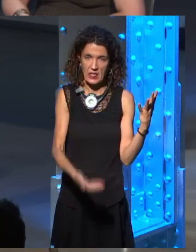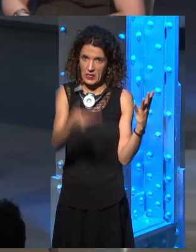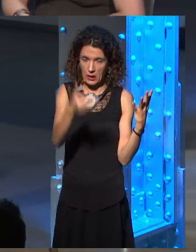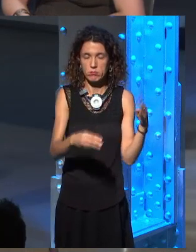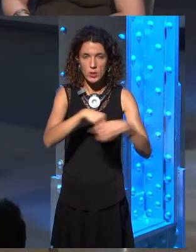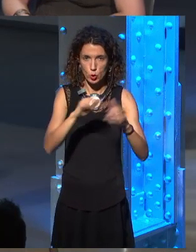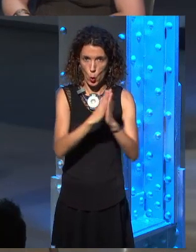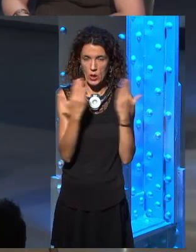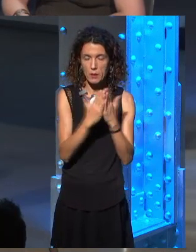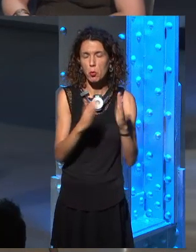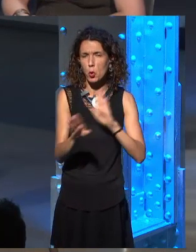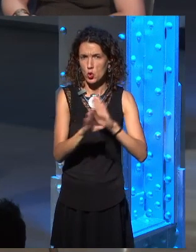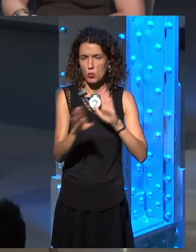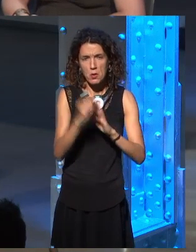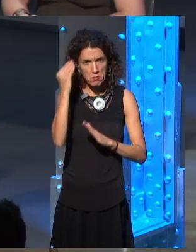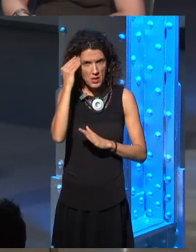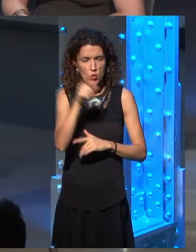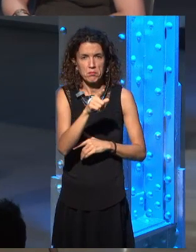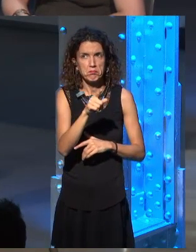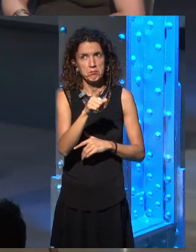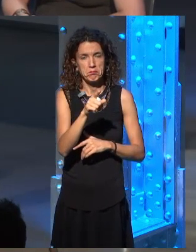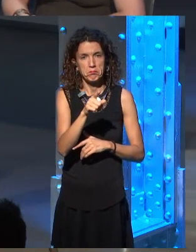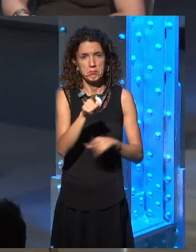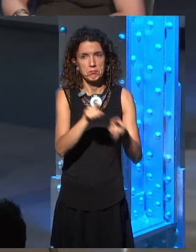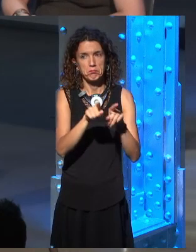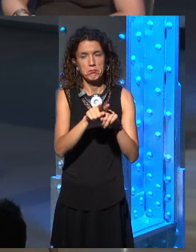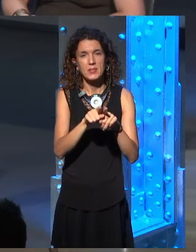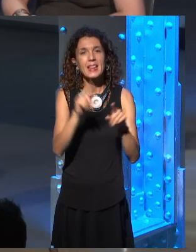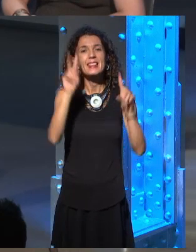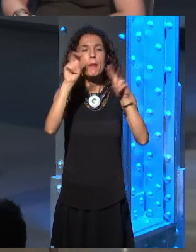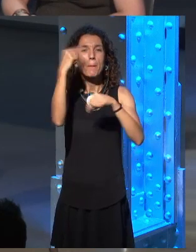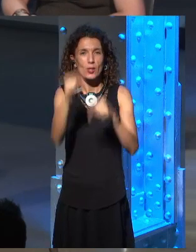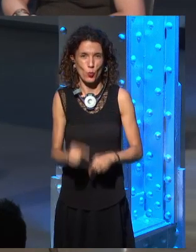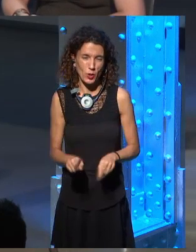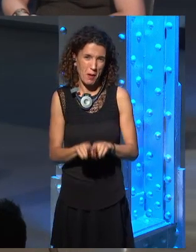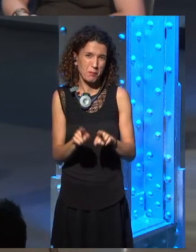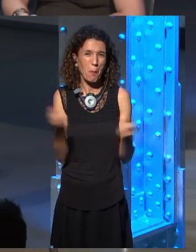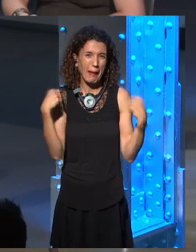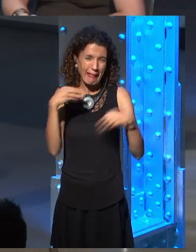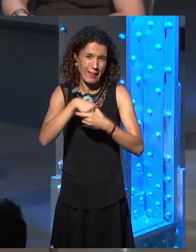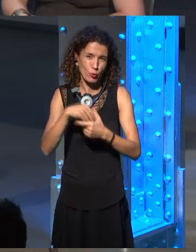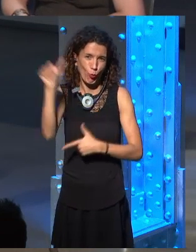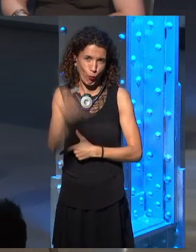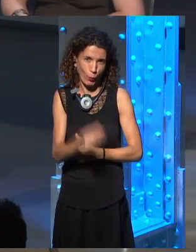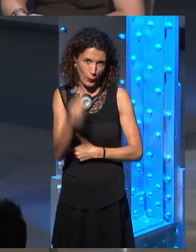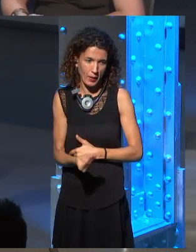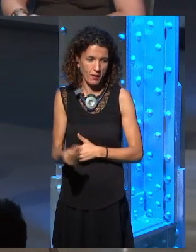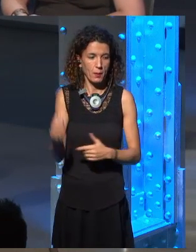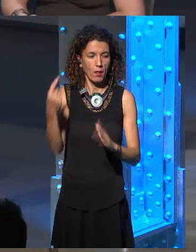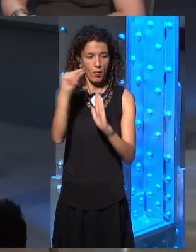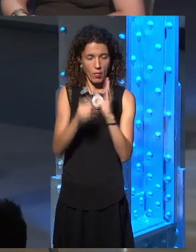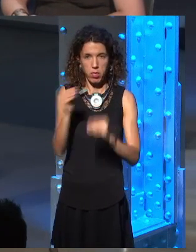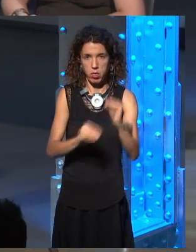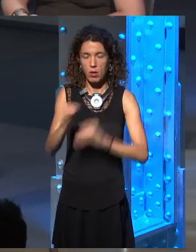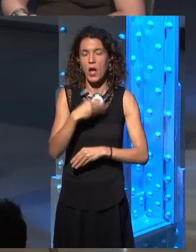issue and a practicality issue. Working with the live animals were difficult, and then working entirely with CG. Well,